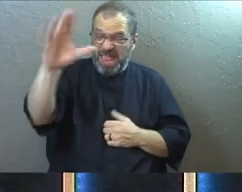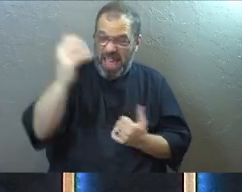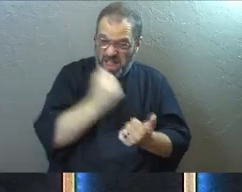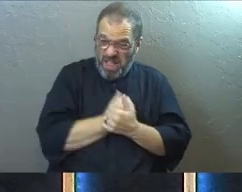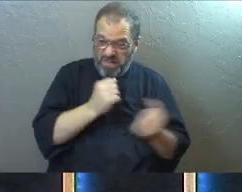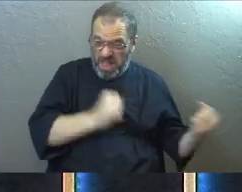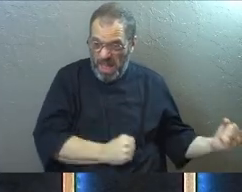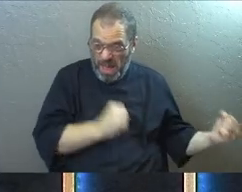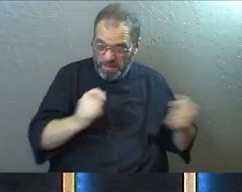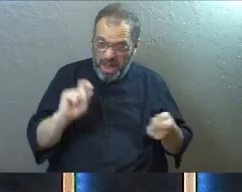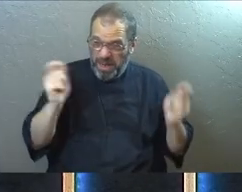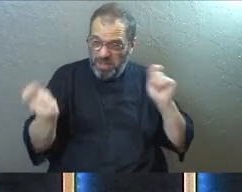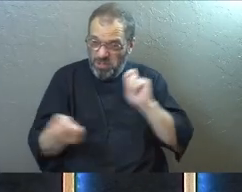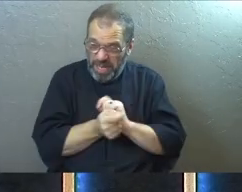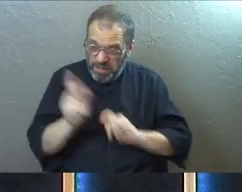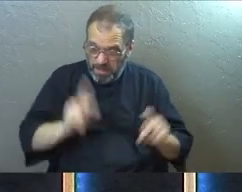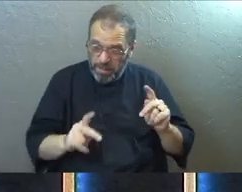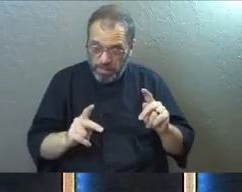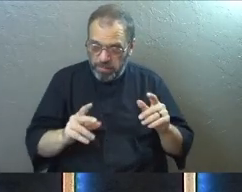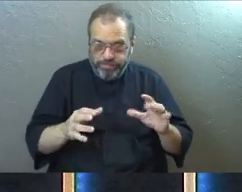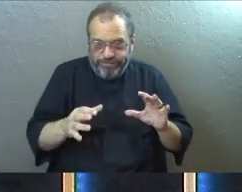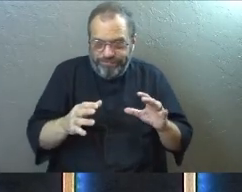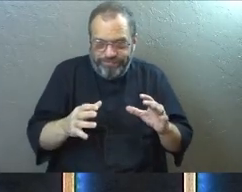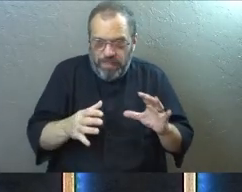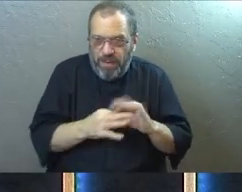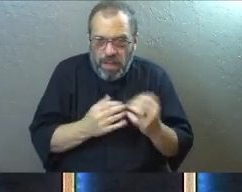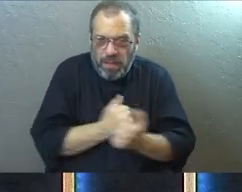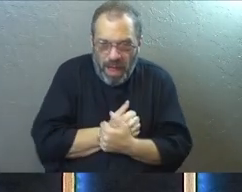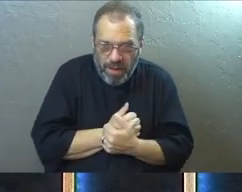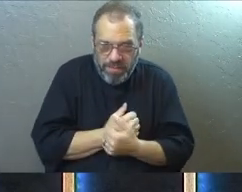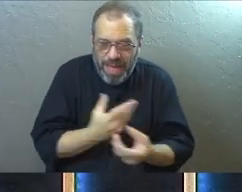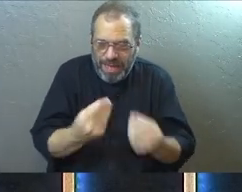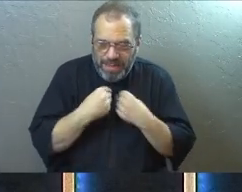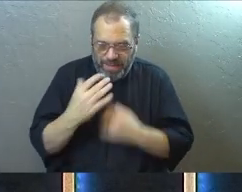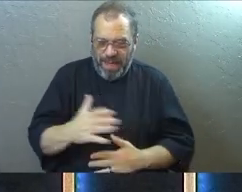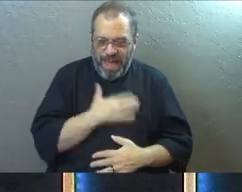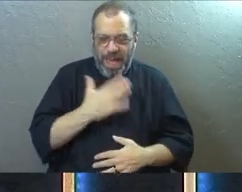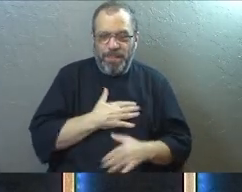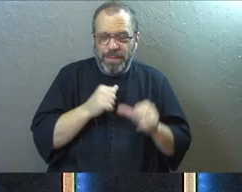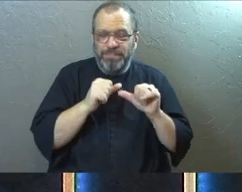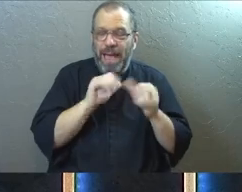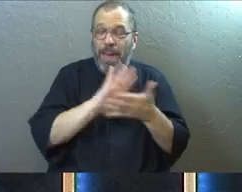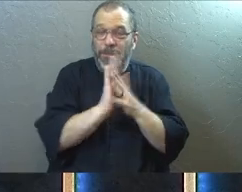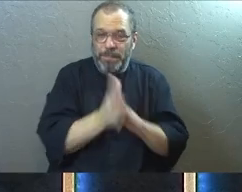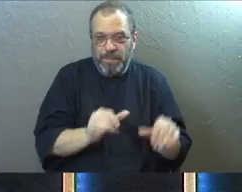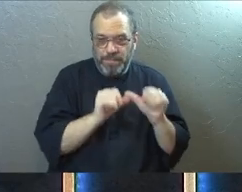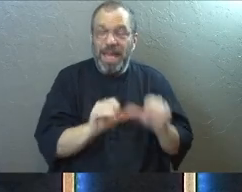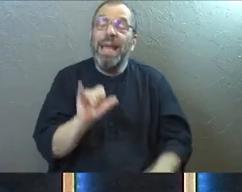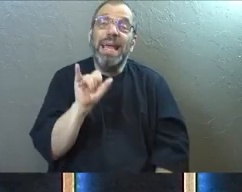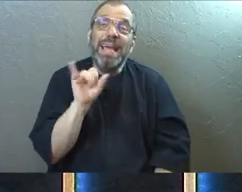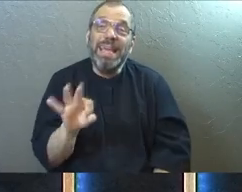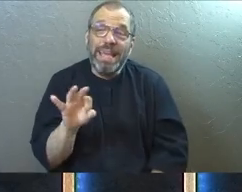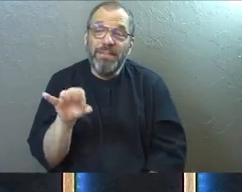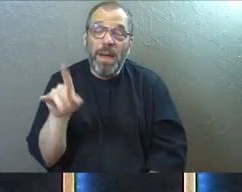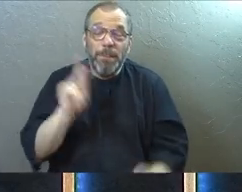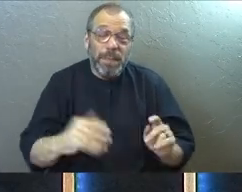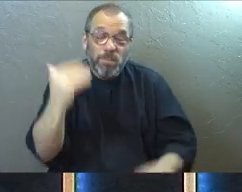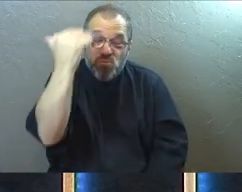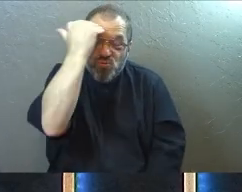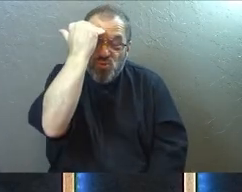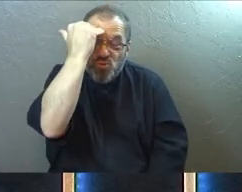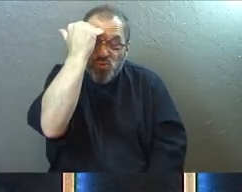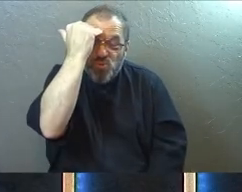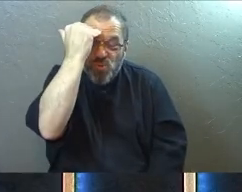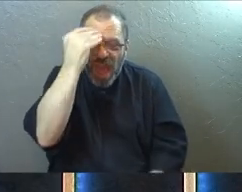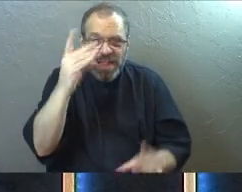power to transform them into people of love as well as bring them great happiness and lasting peace. If they knew, they would undoubtedly